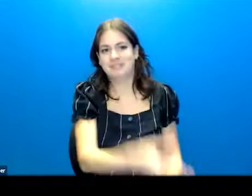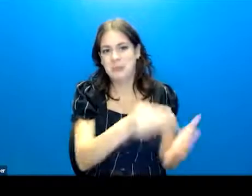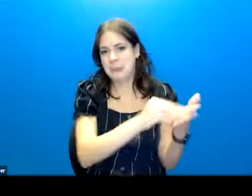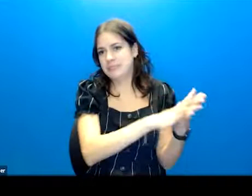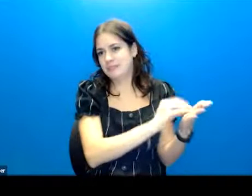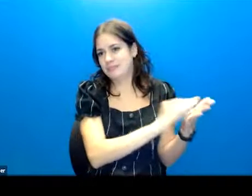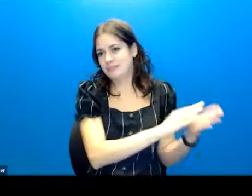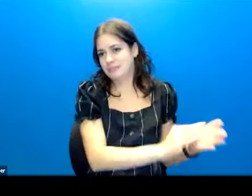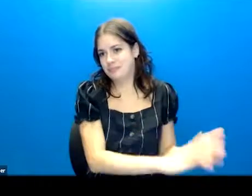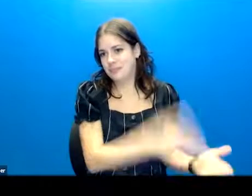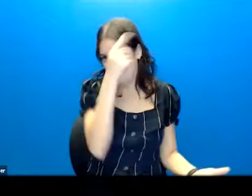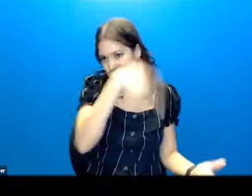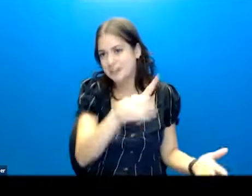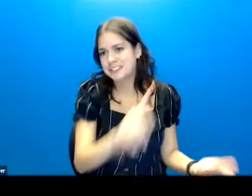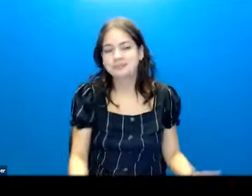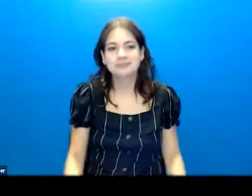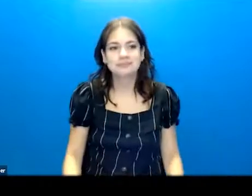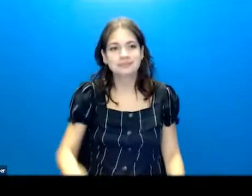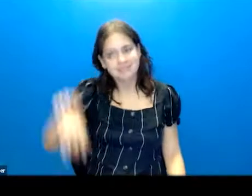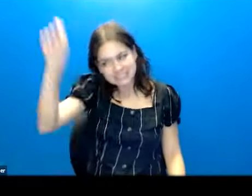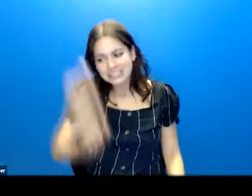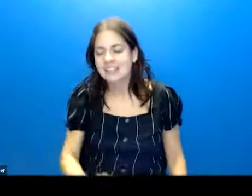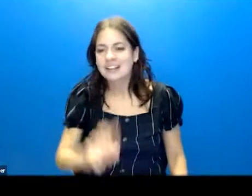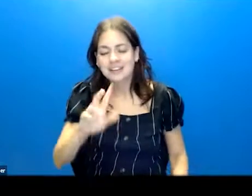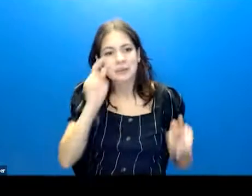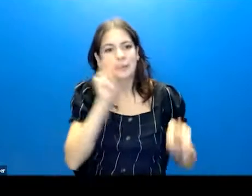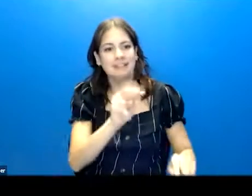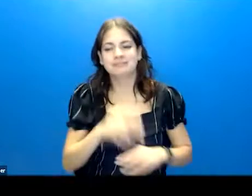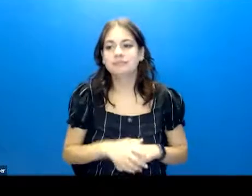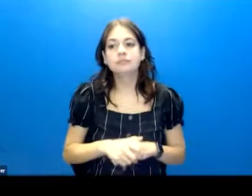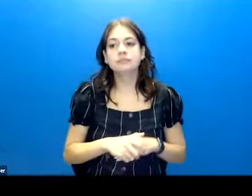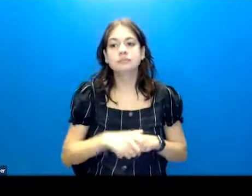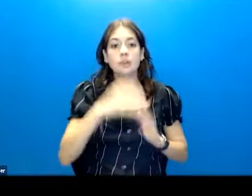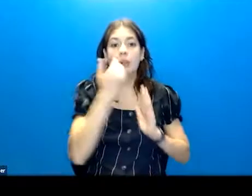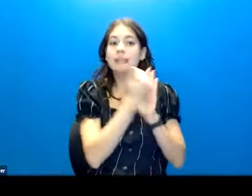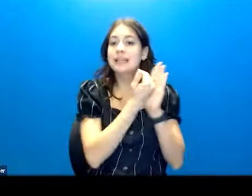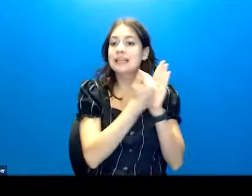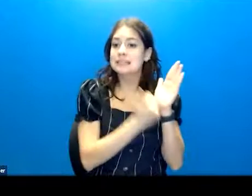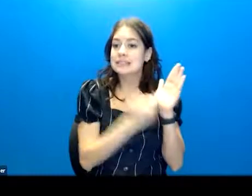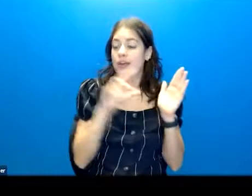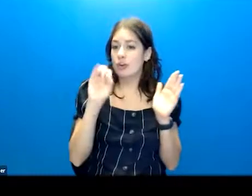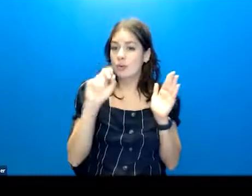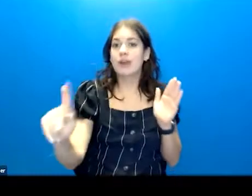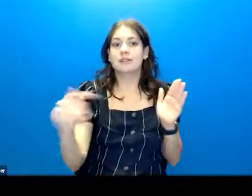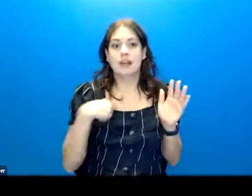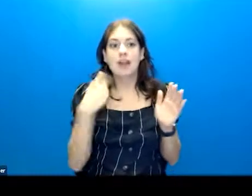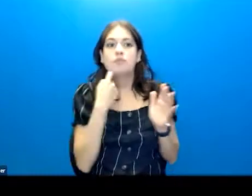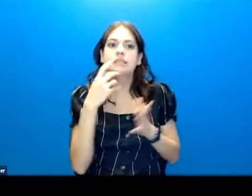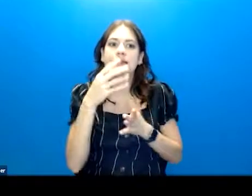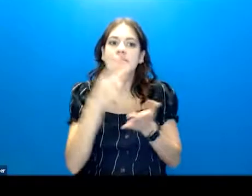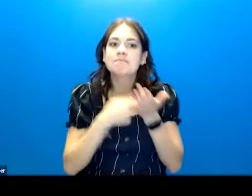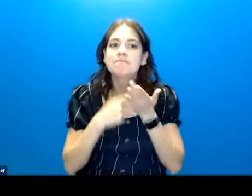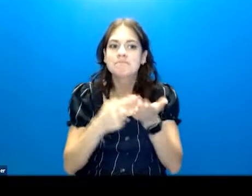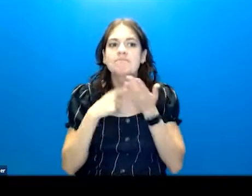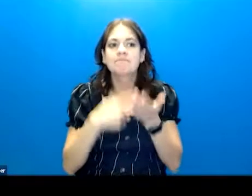for you. Rip it off the wall. Take a look. So it lists out the risk factors I've just talked about, the